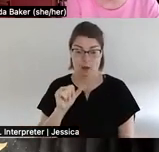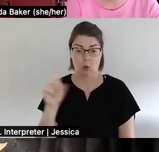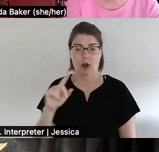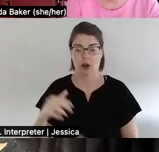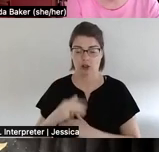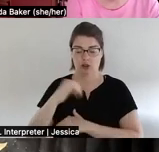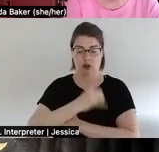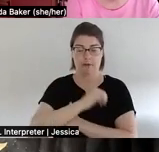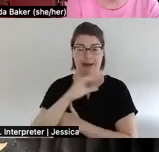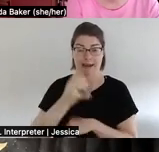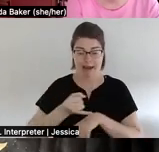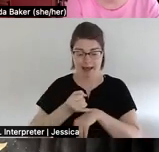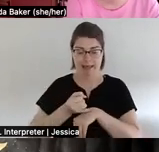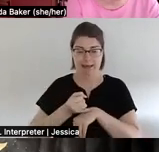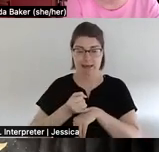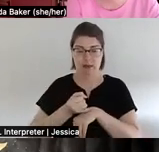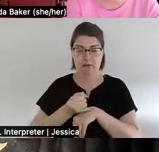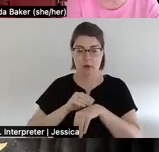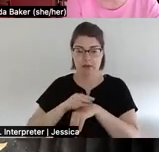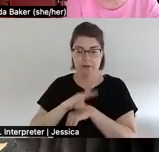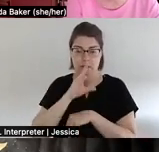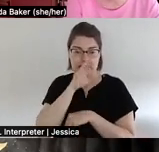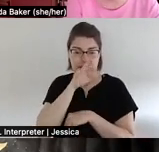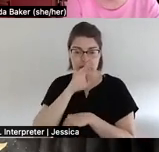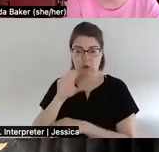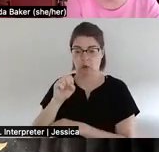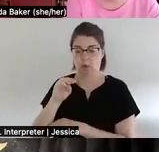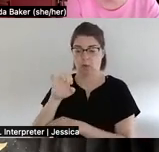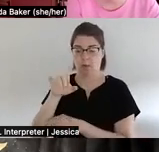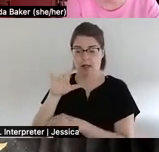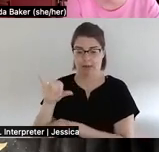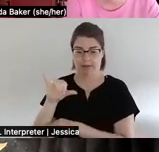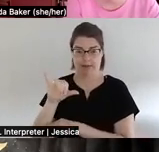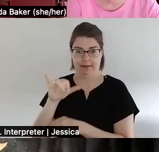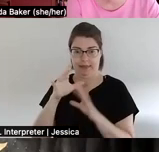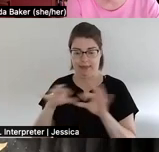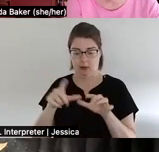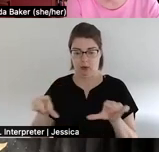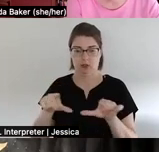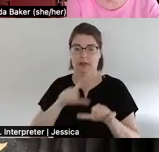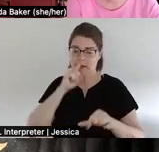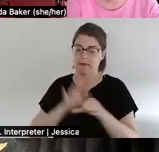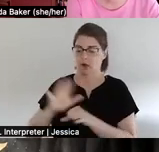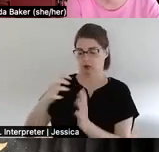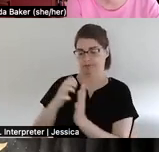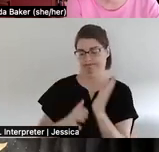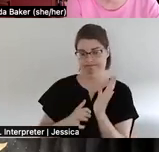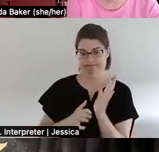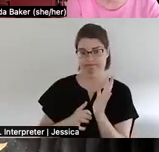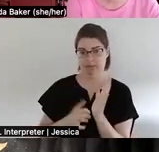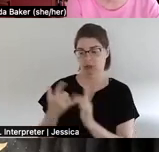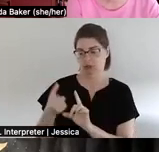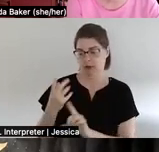speakers of the Somalia language affirmed the manuscript. She is of British